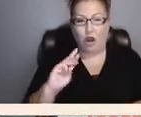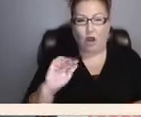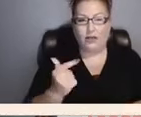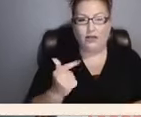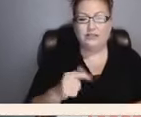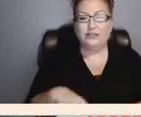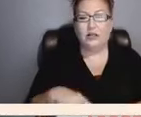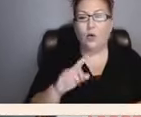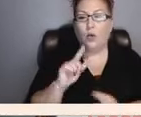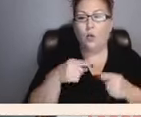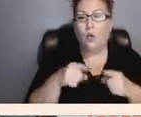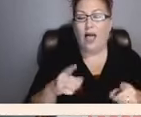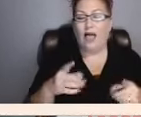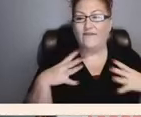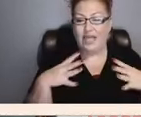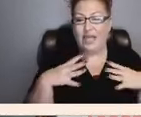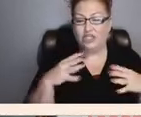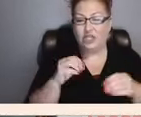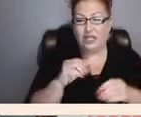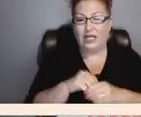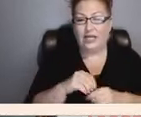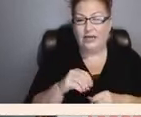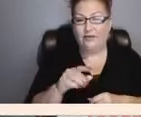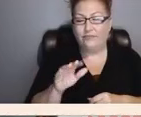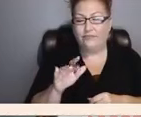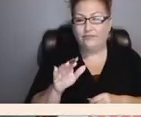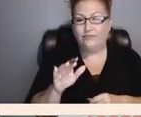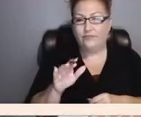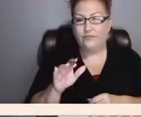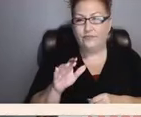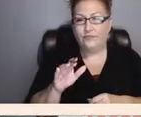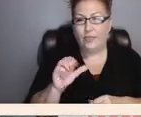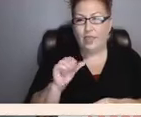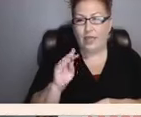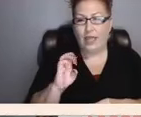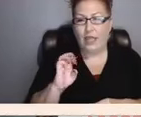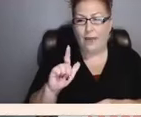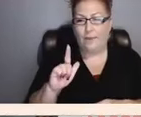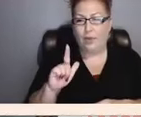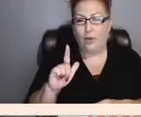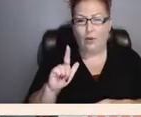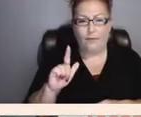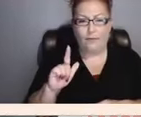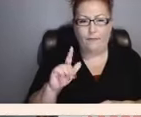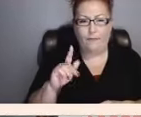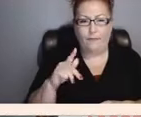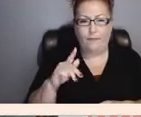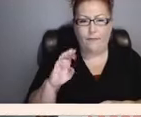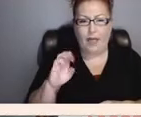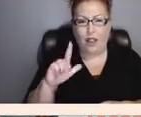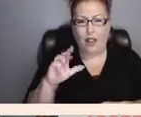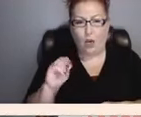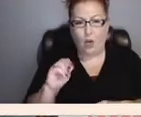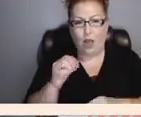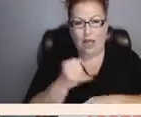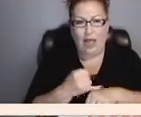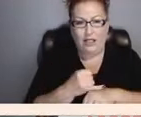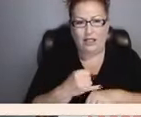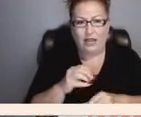Campo Bello Island in New Braswick,